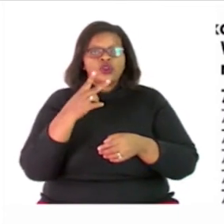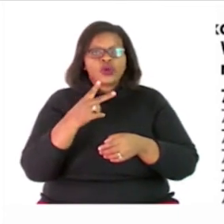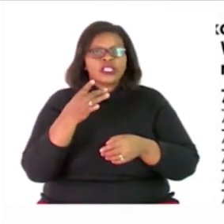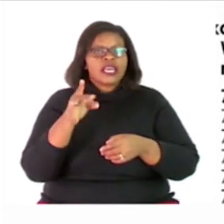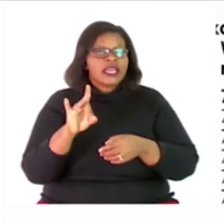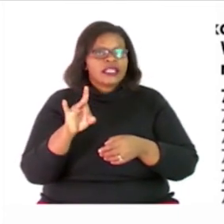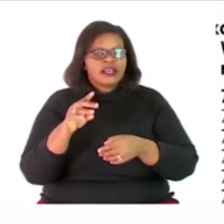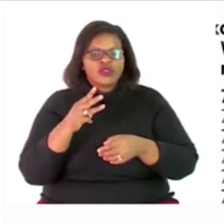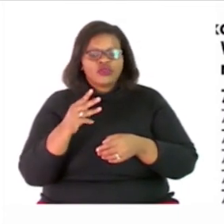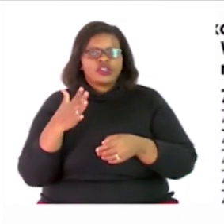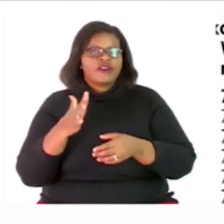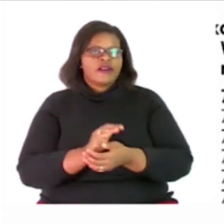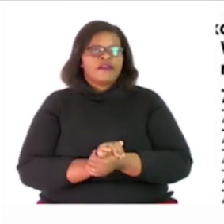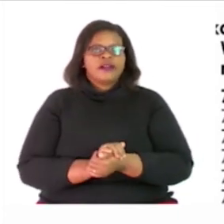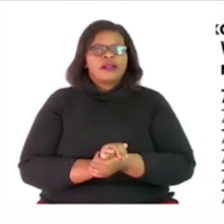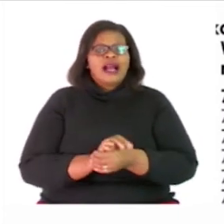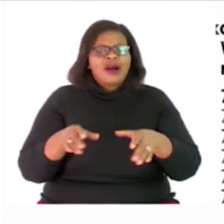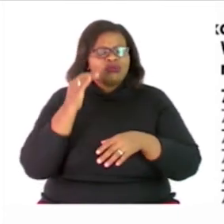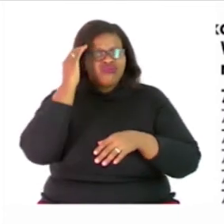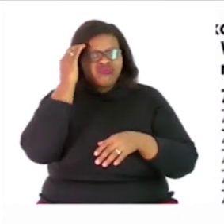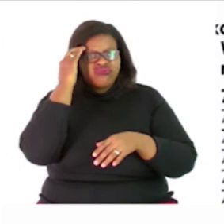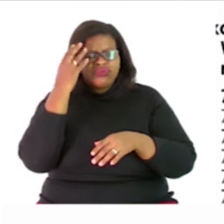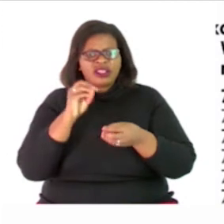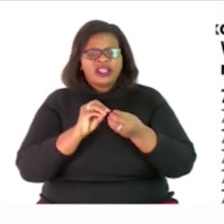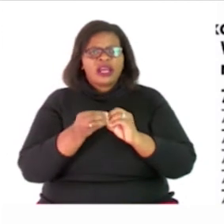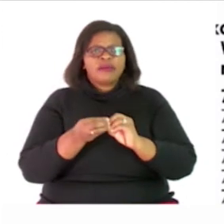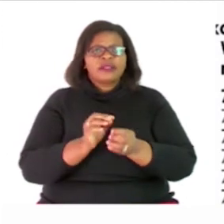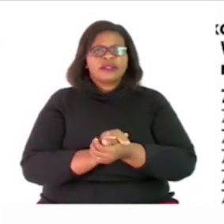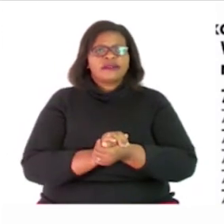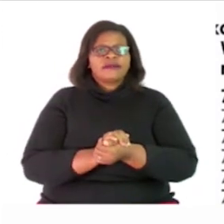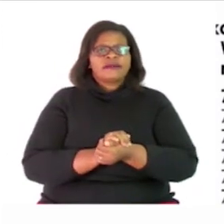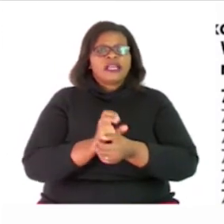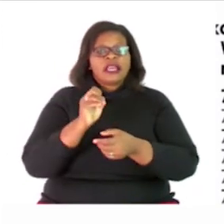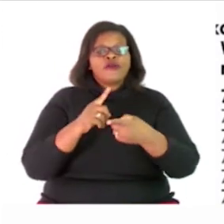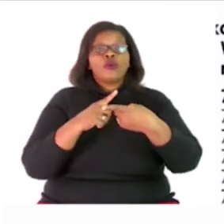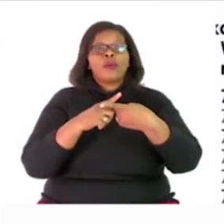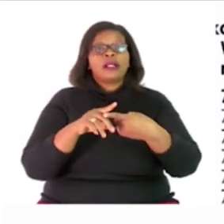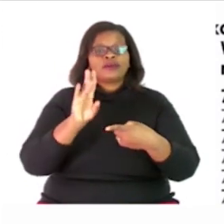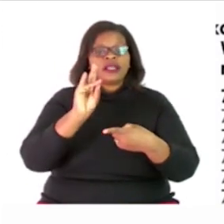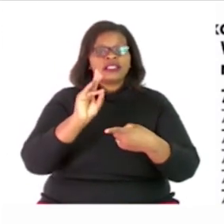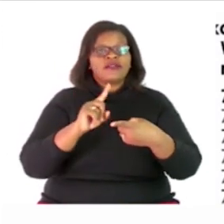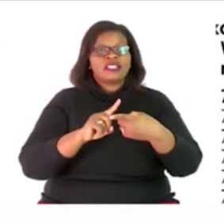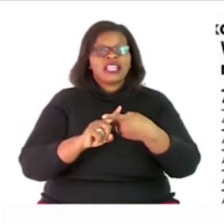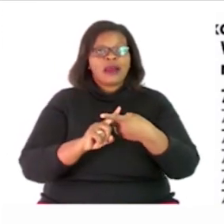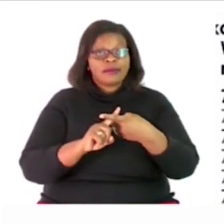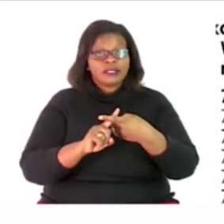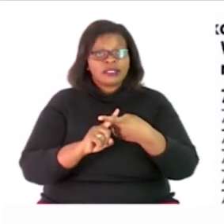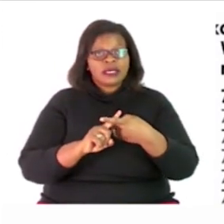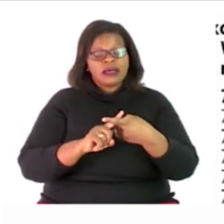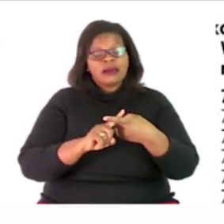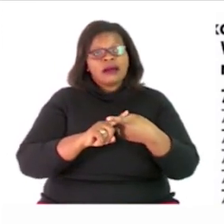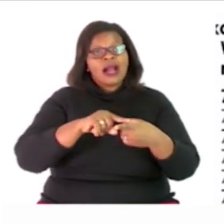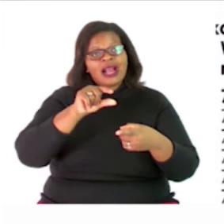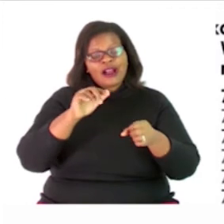how did we find that numbers if we multiply 7 by another whole